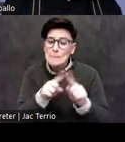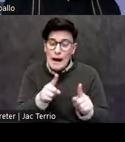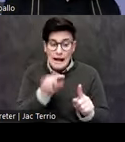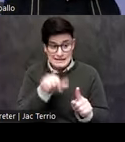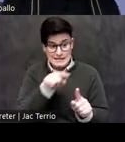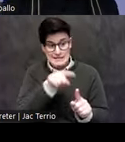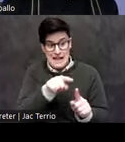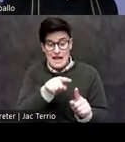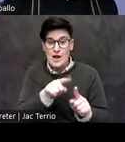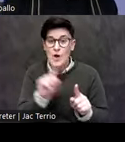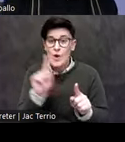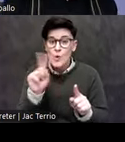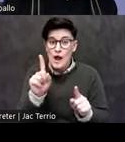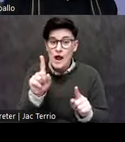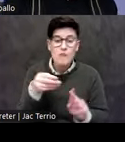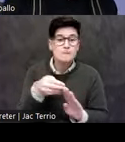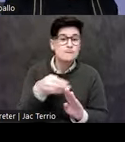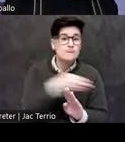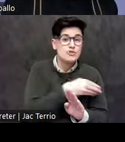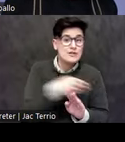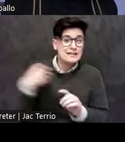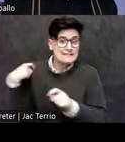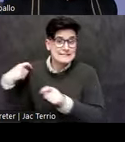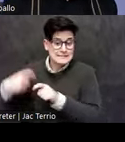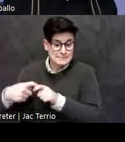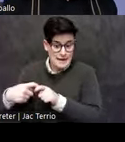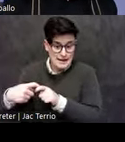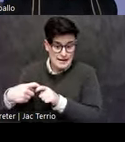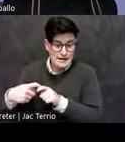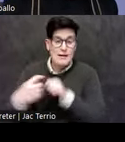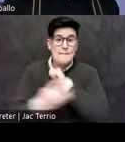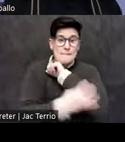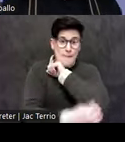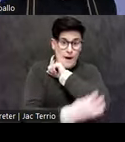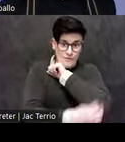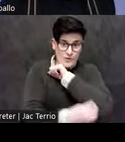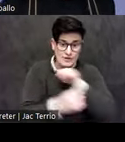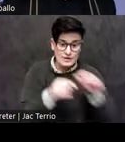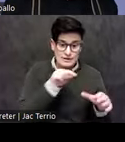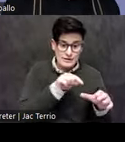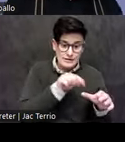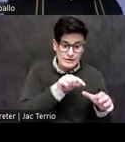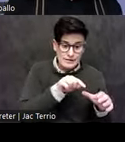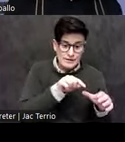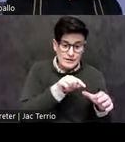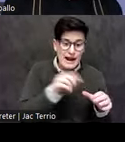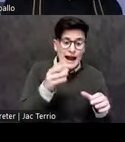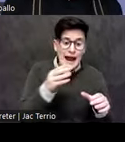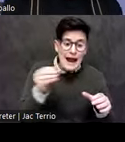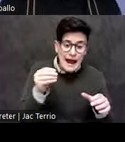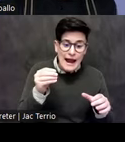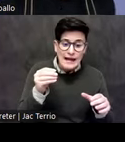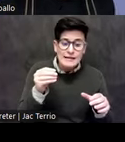the pre-Hispanic polity of Tlaxcala and then the colonial period